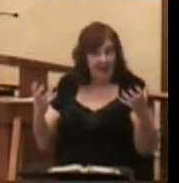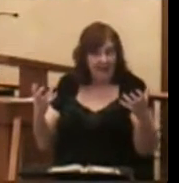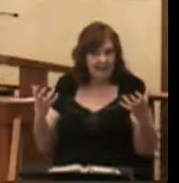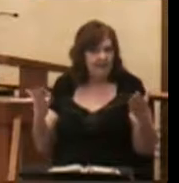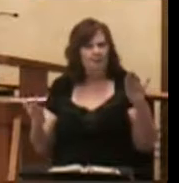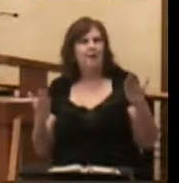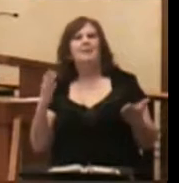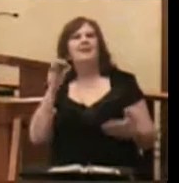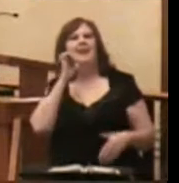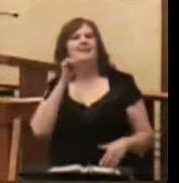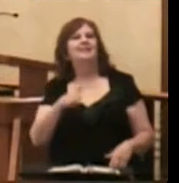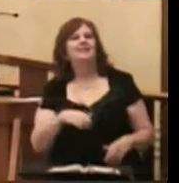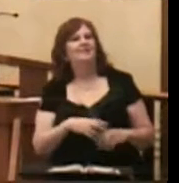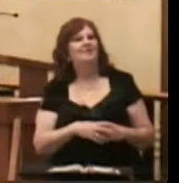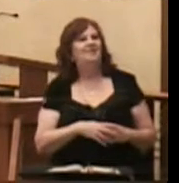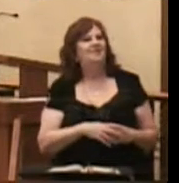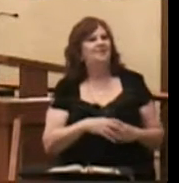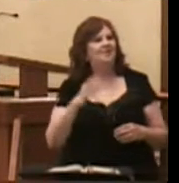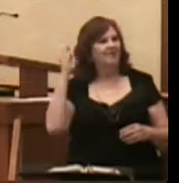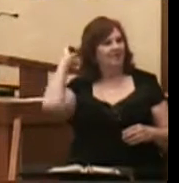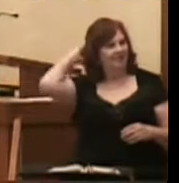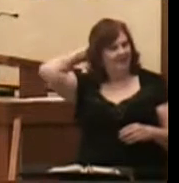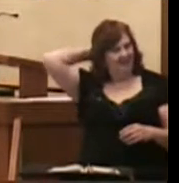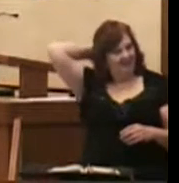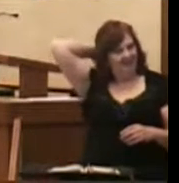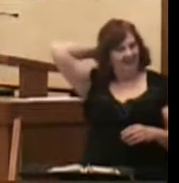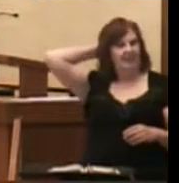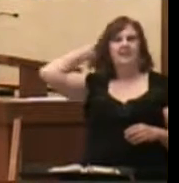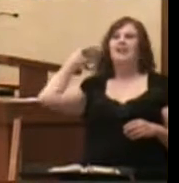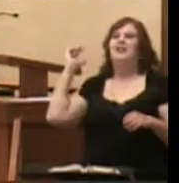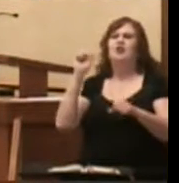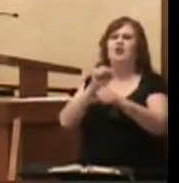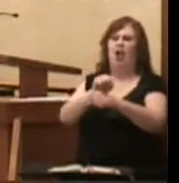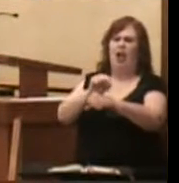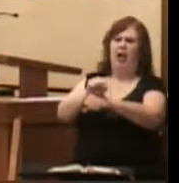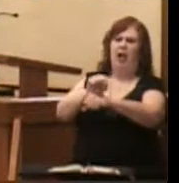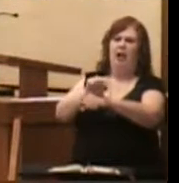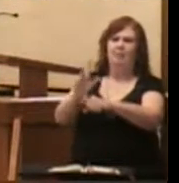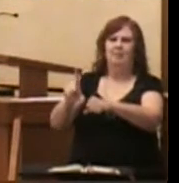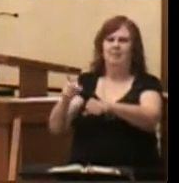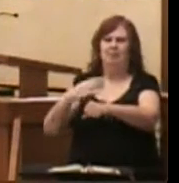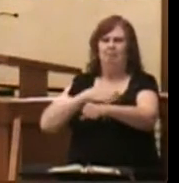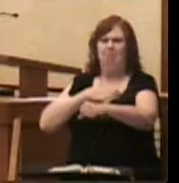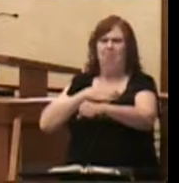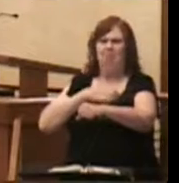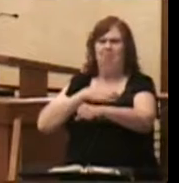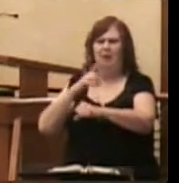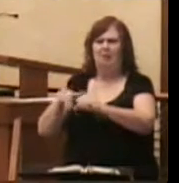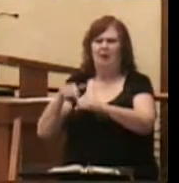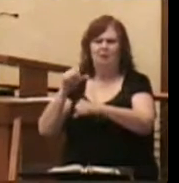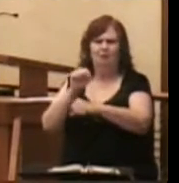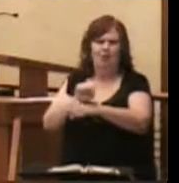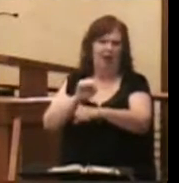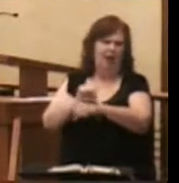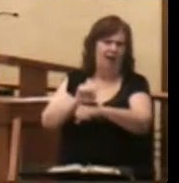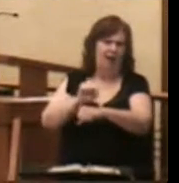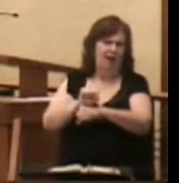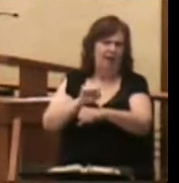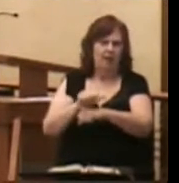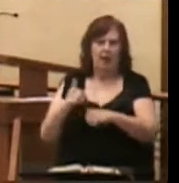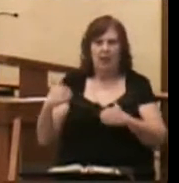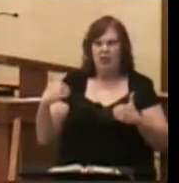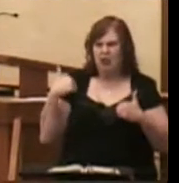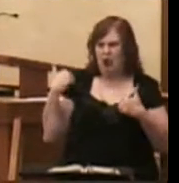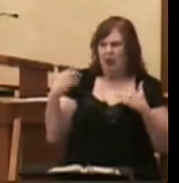Maybe not. Jobs are a source of complaint. People like to complain about the young